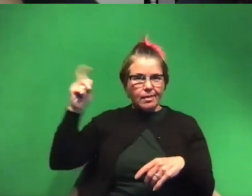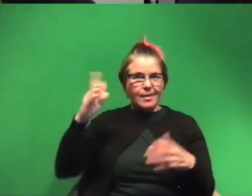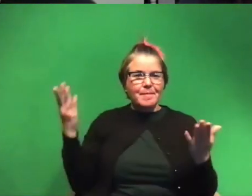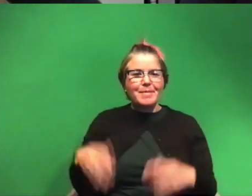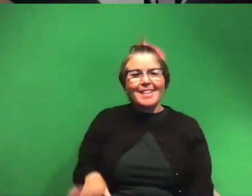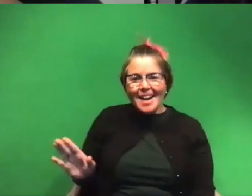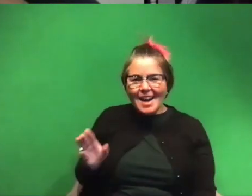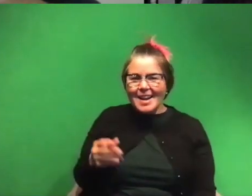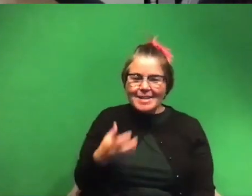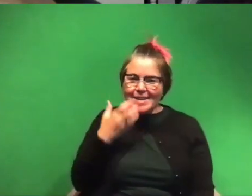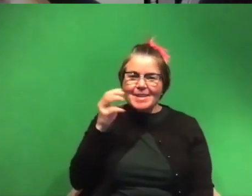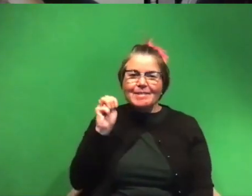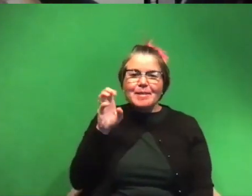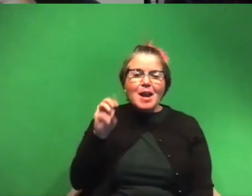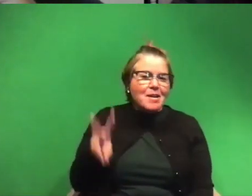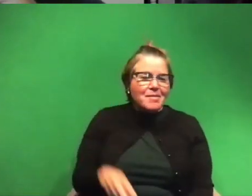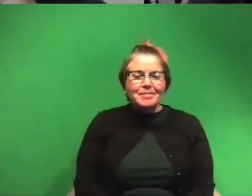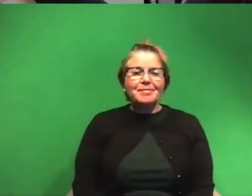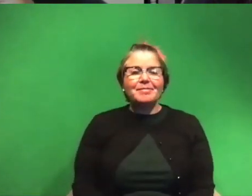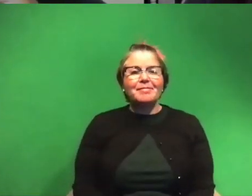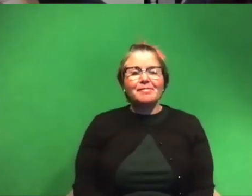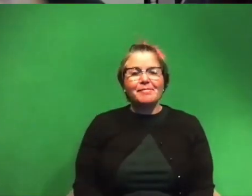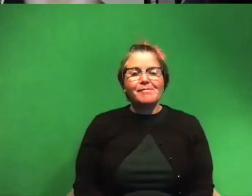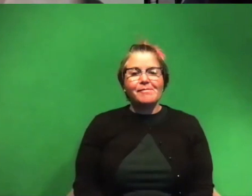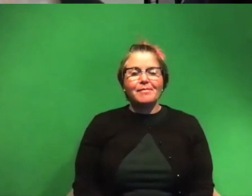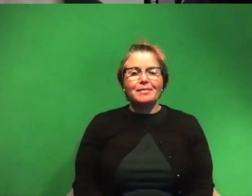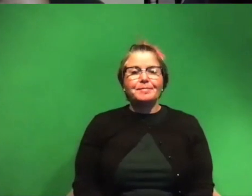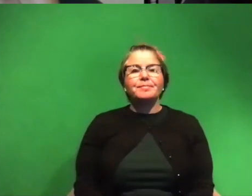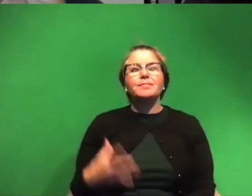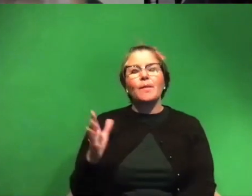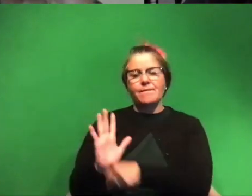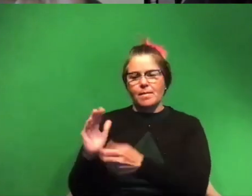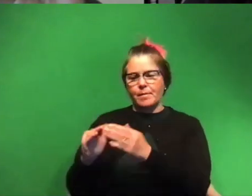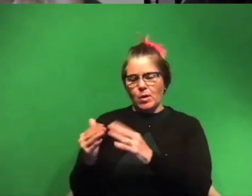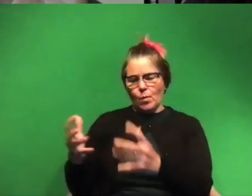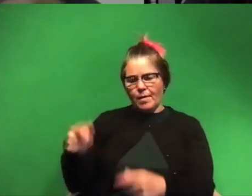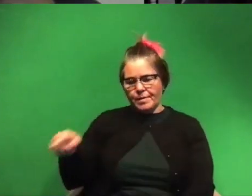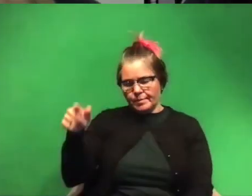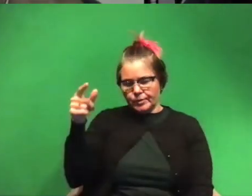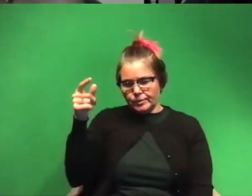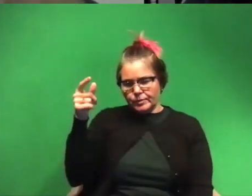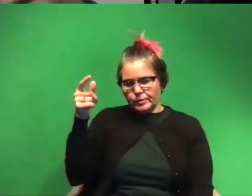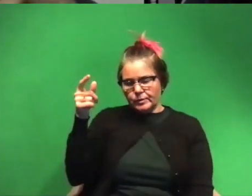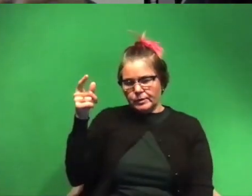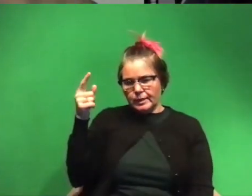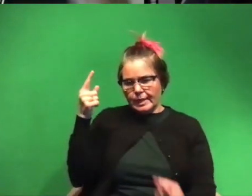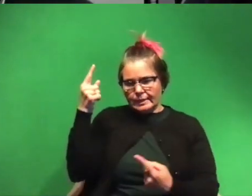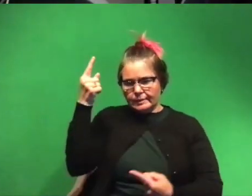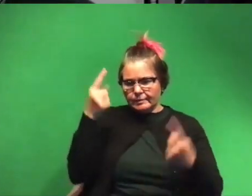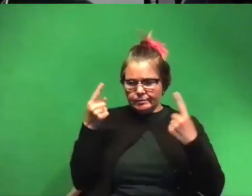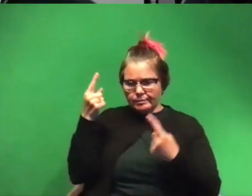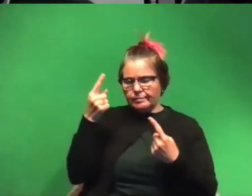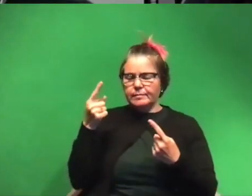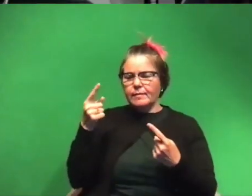um i would want the film community to take into consideration the